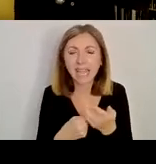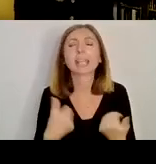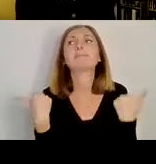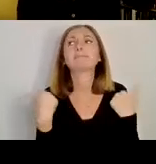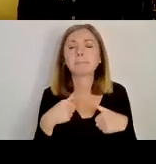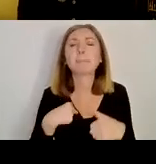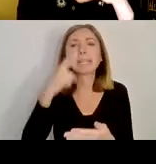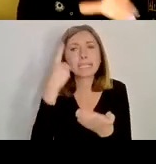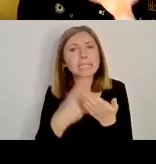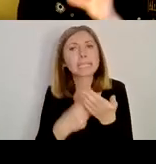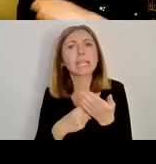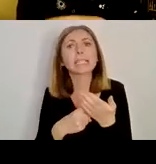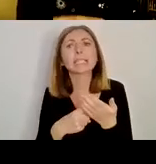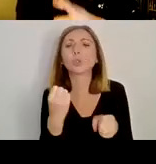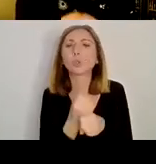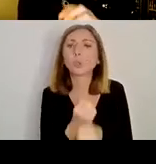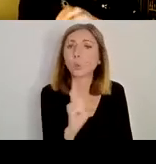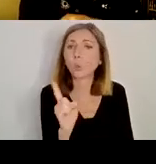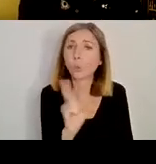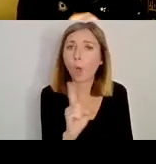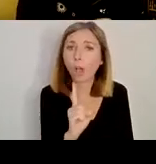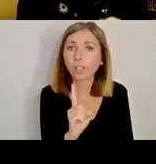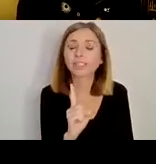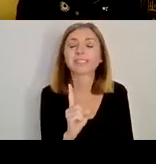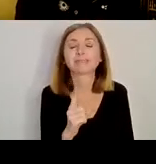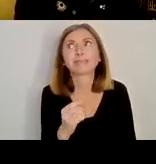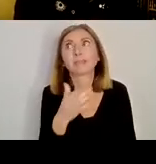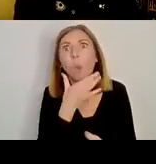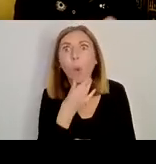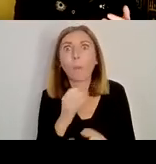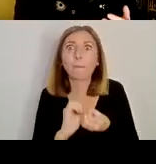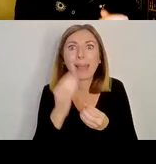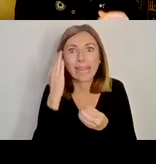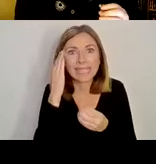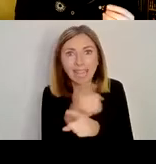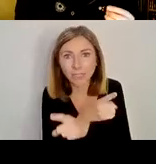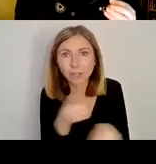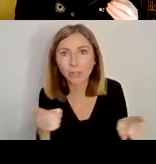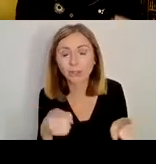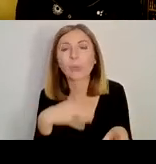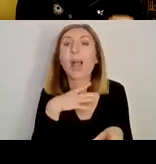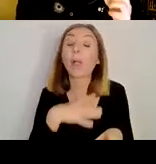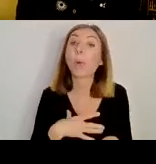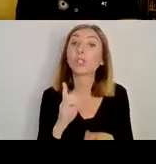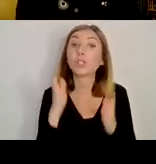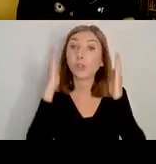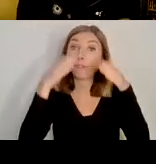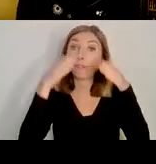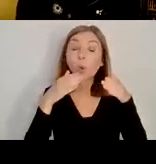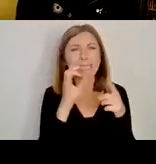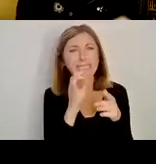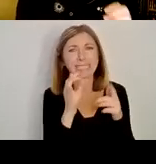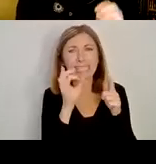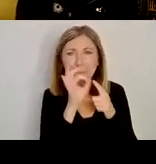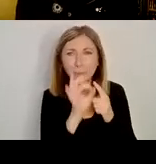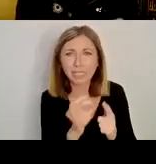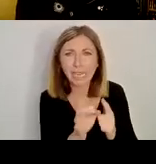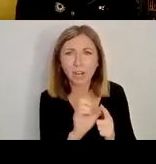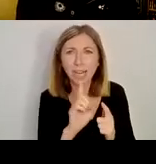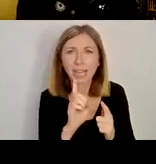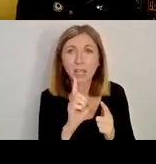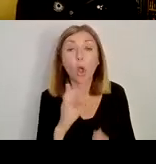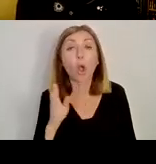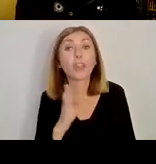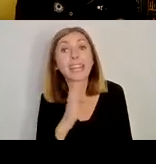and as I go through the paper, I hope it'll make sense, is I wanted to focus particularly on the East